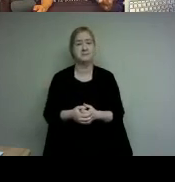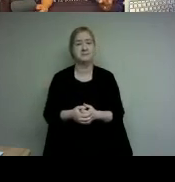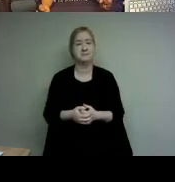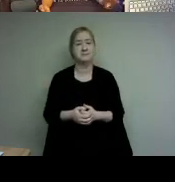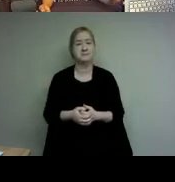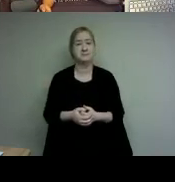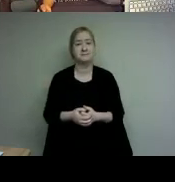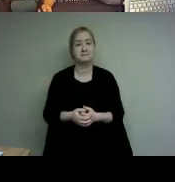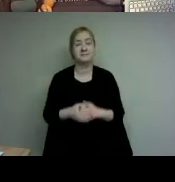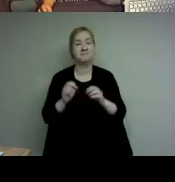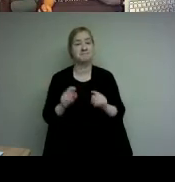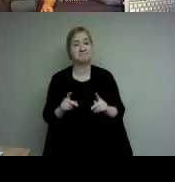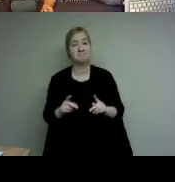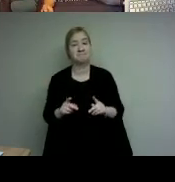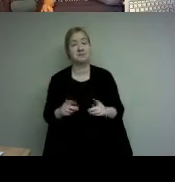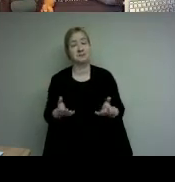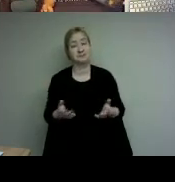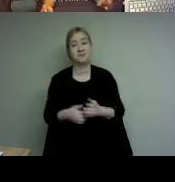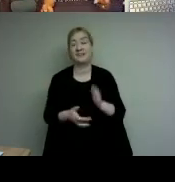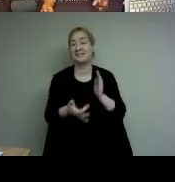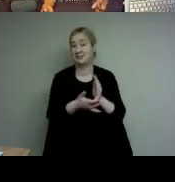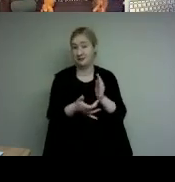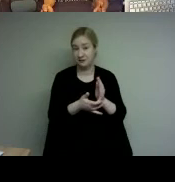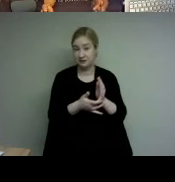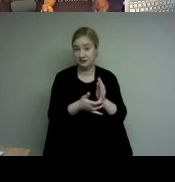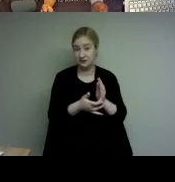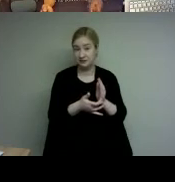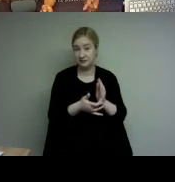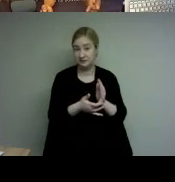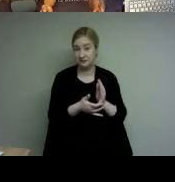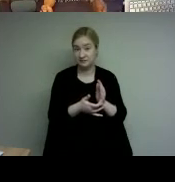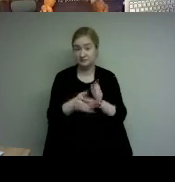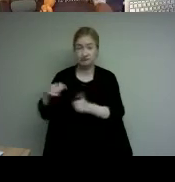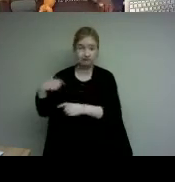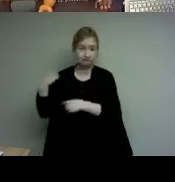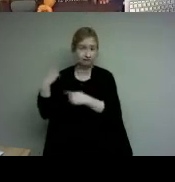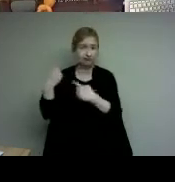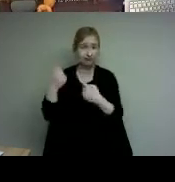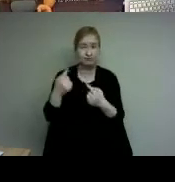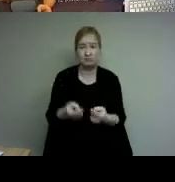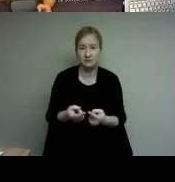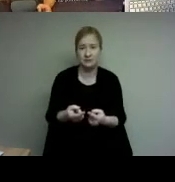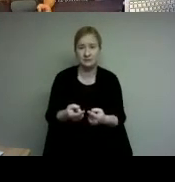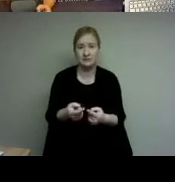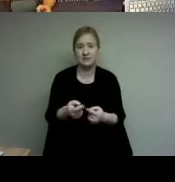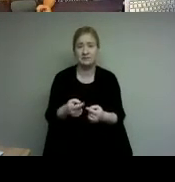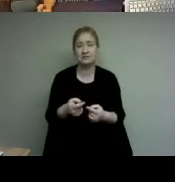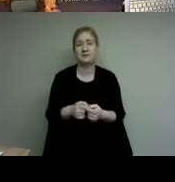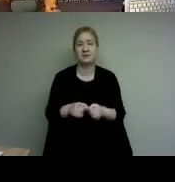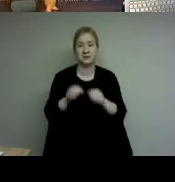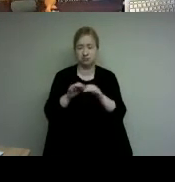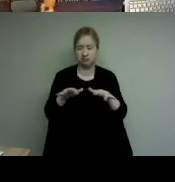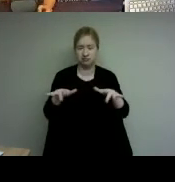okay so technology over the years has produced many ripple effects on everyone's